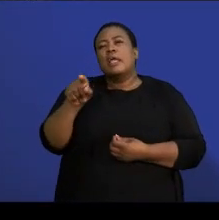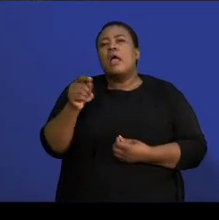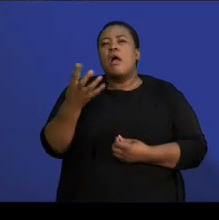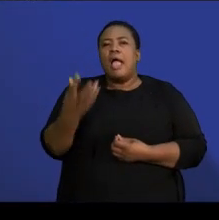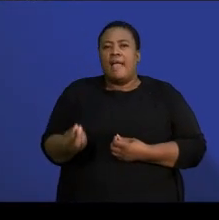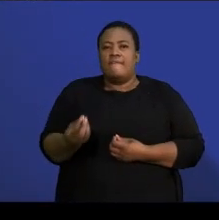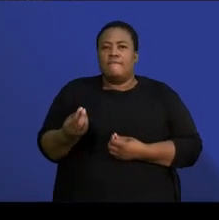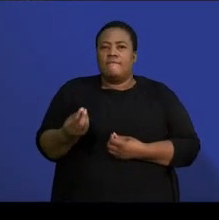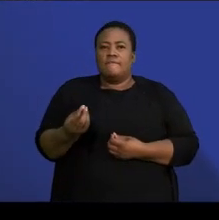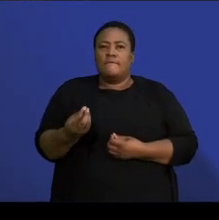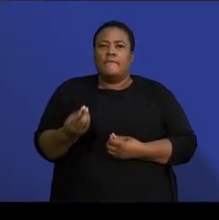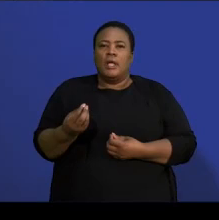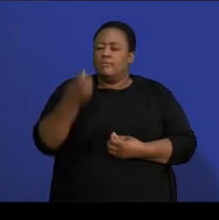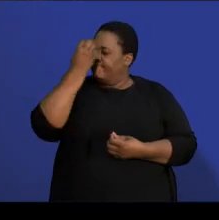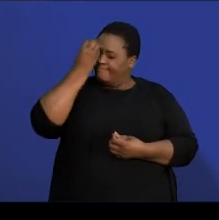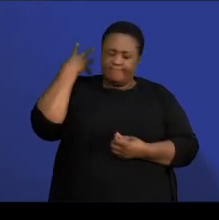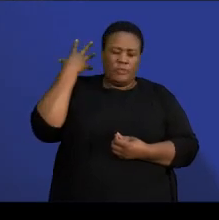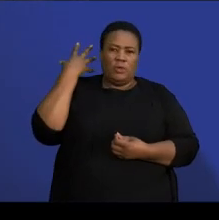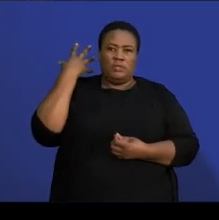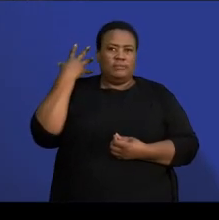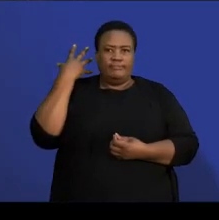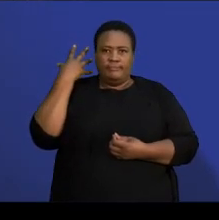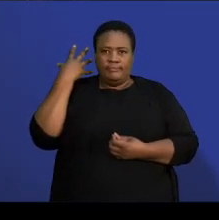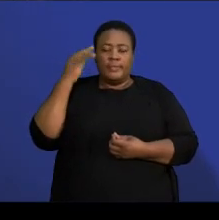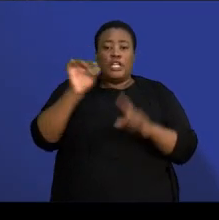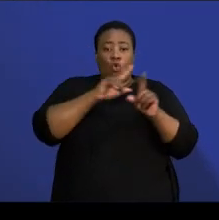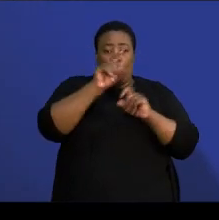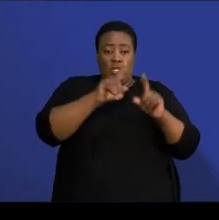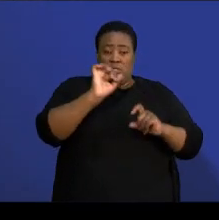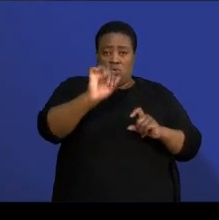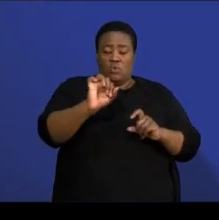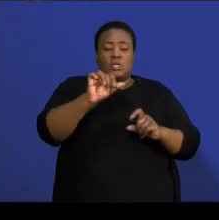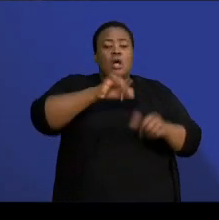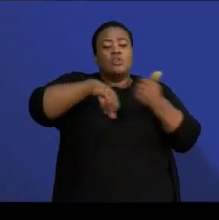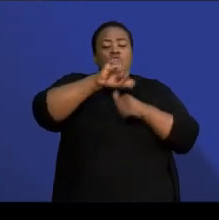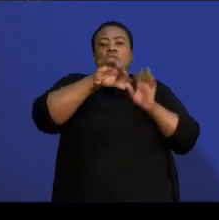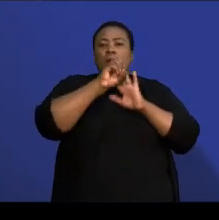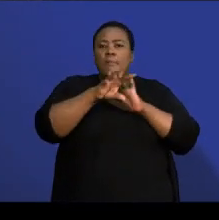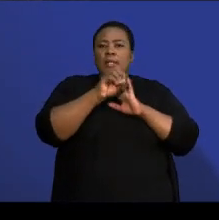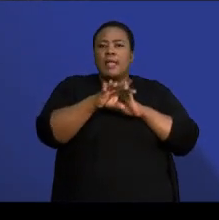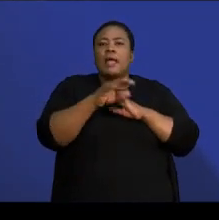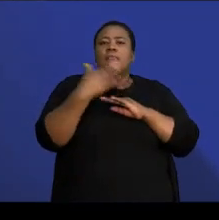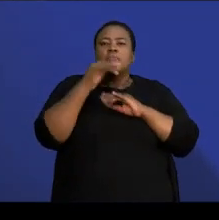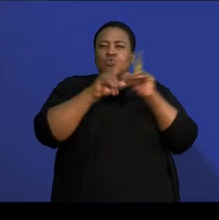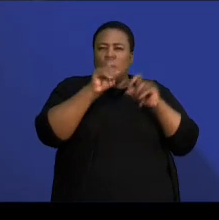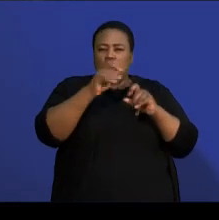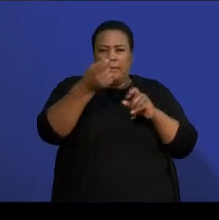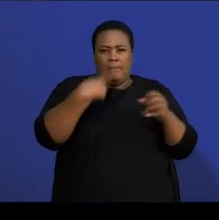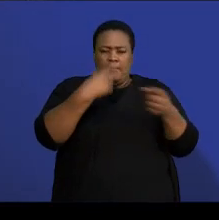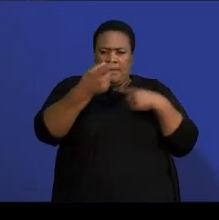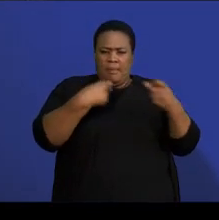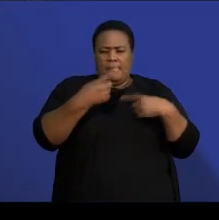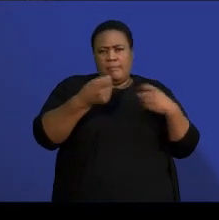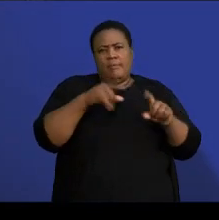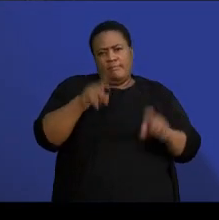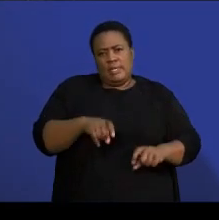don't forget to. Please don't forget to post your questions on our social media pages. If you have any questions, really, there